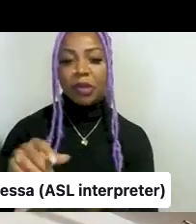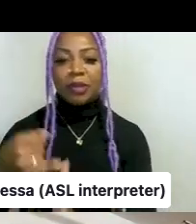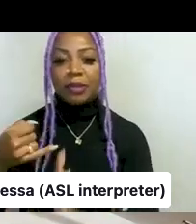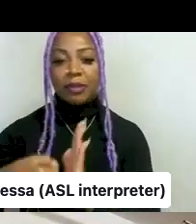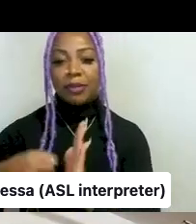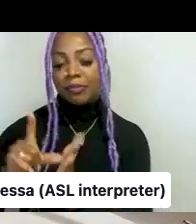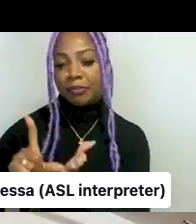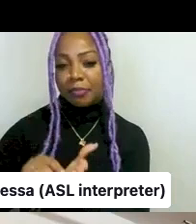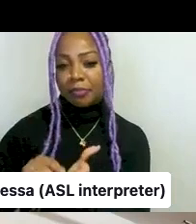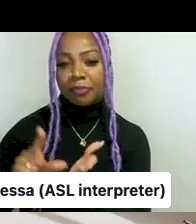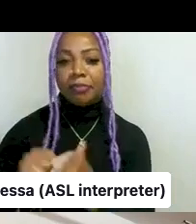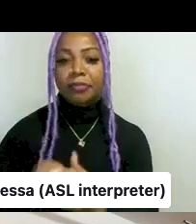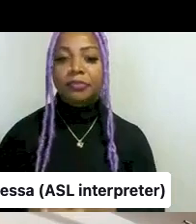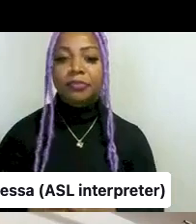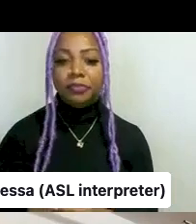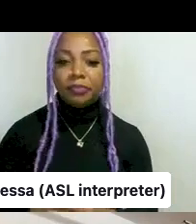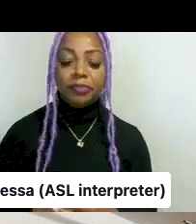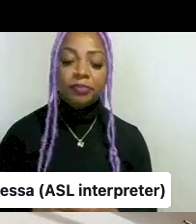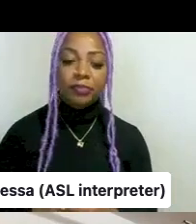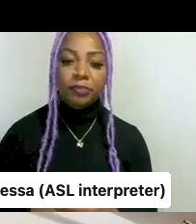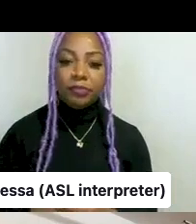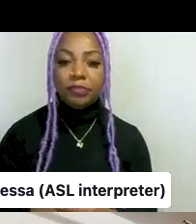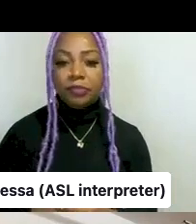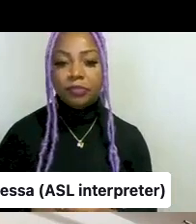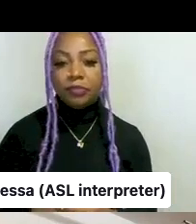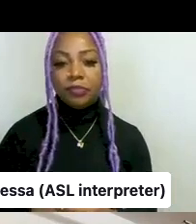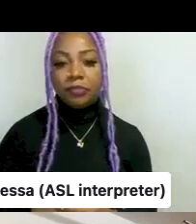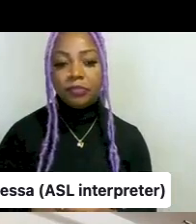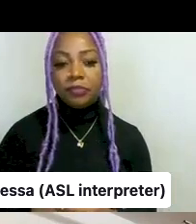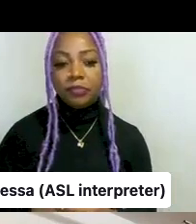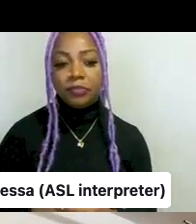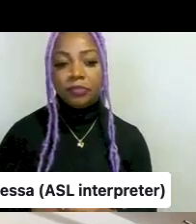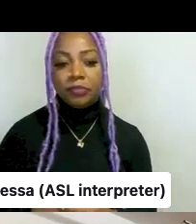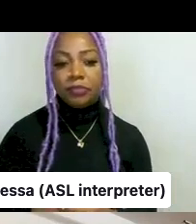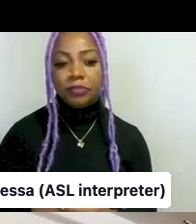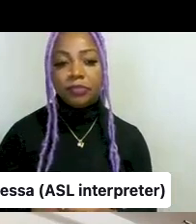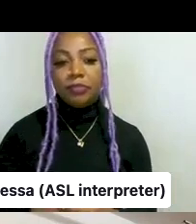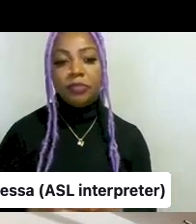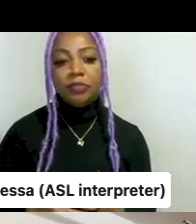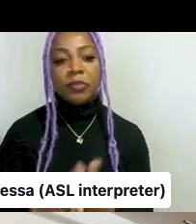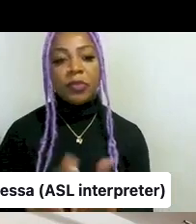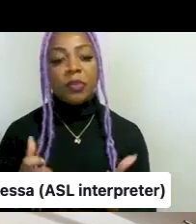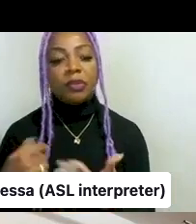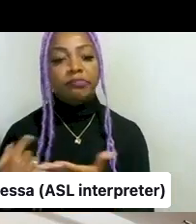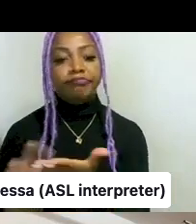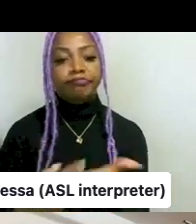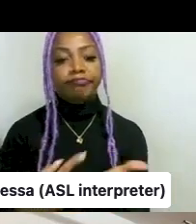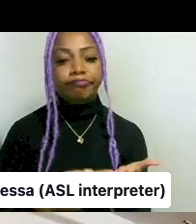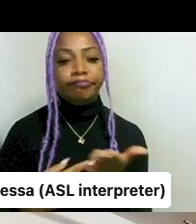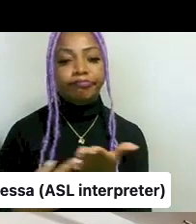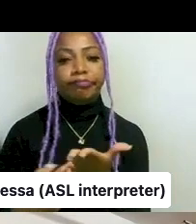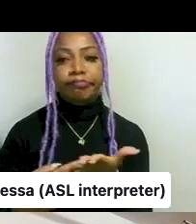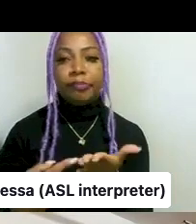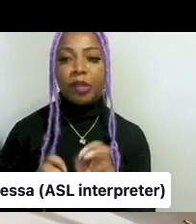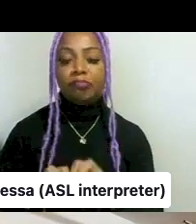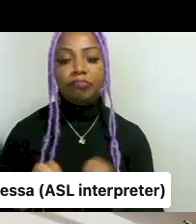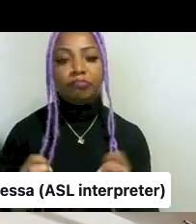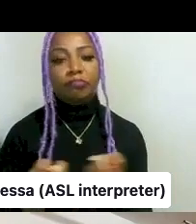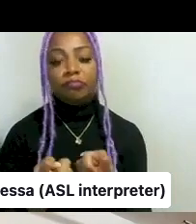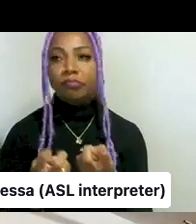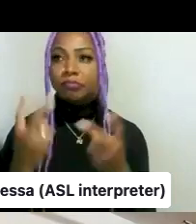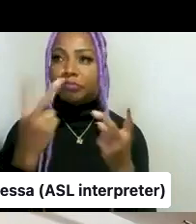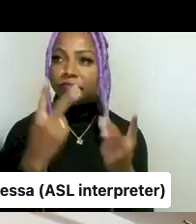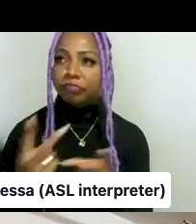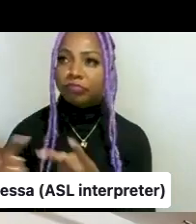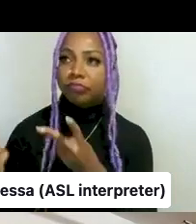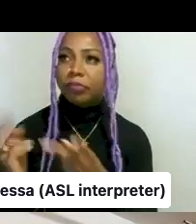to, um, sort of extend the discussion that we have here at Valise, where we sit at the table and reflect on our practice